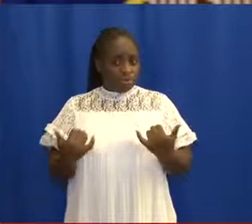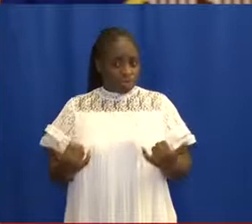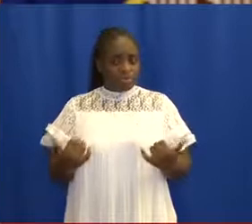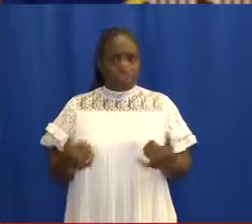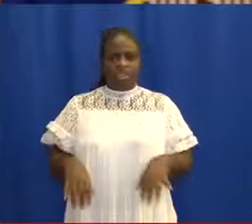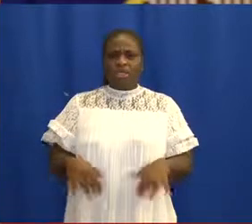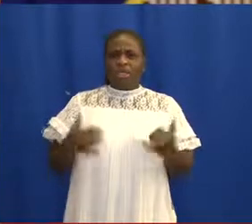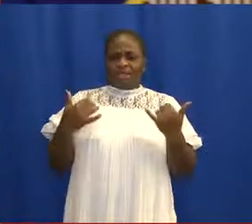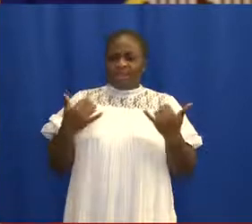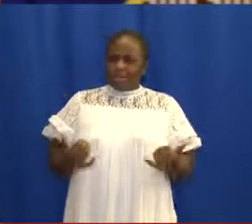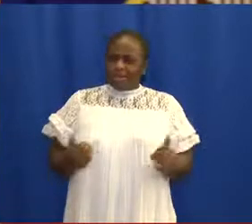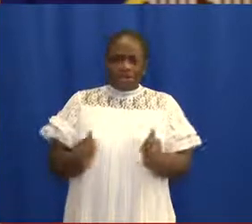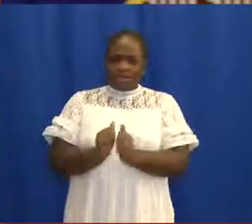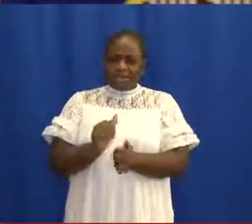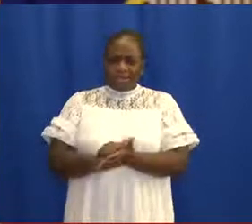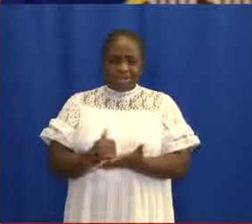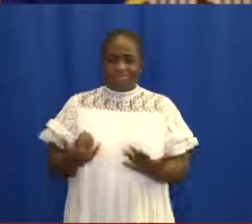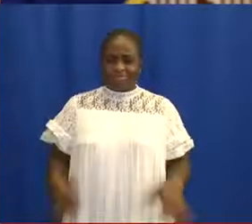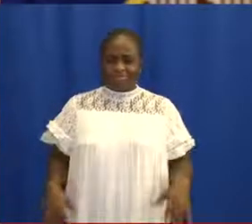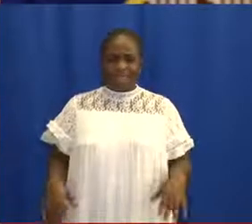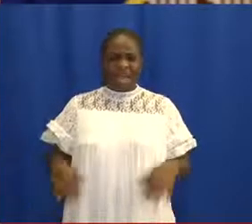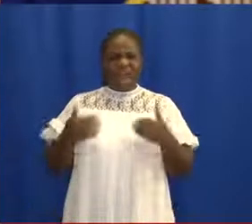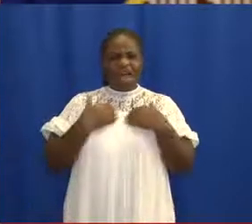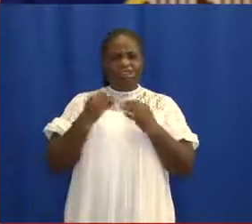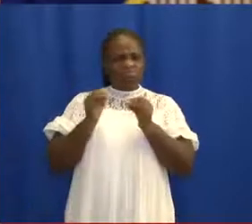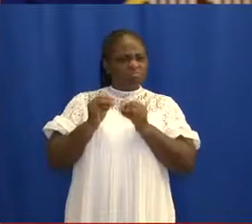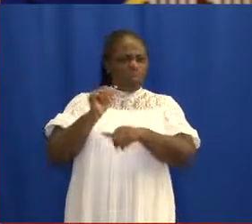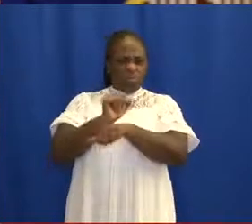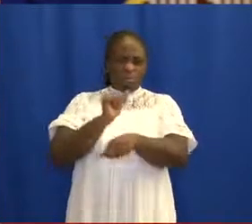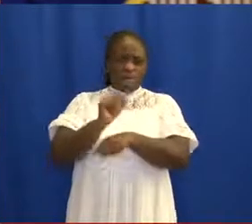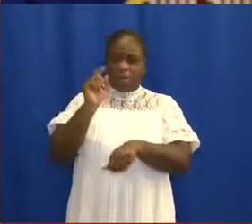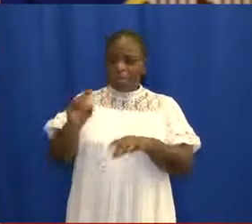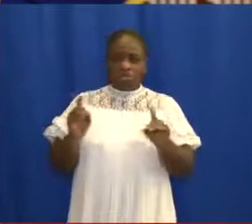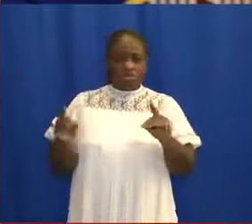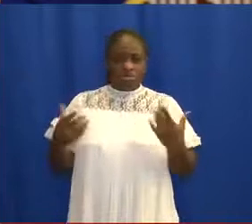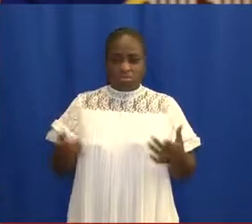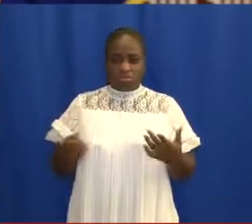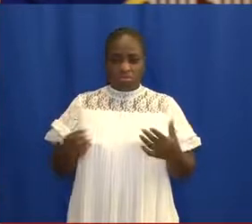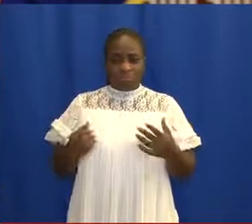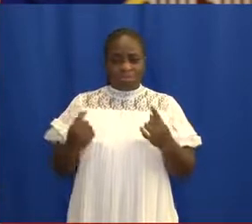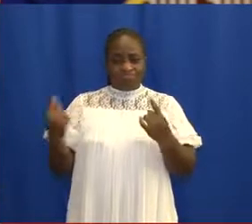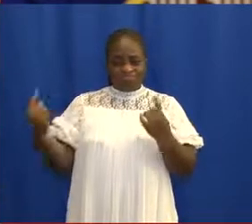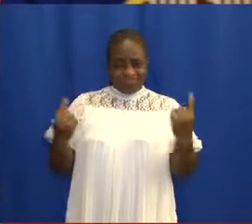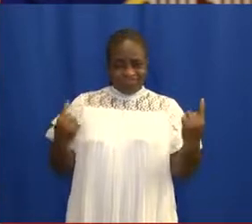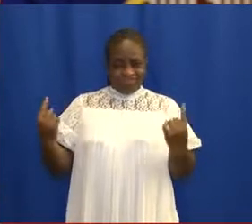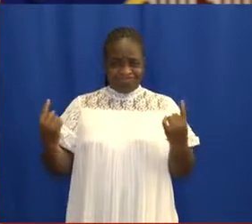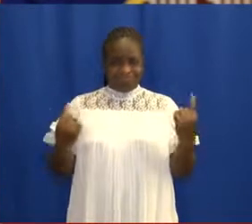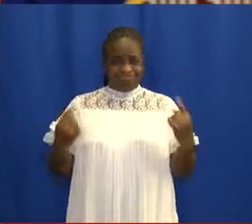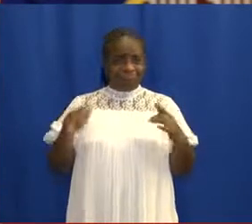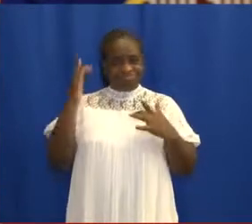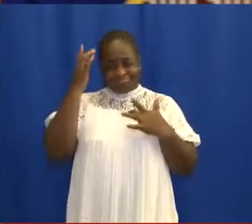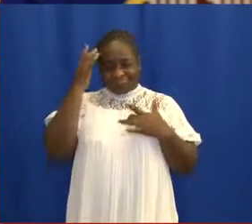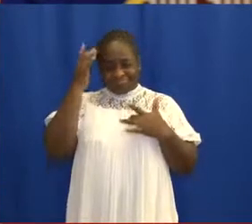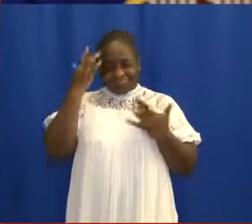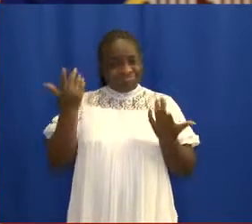In effect, fellow Ghanaians, we have a lot of work to do in coming to grips with the disease.